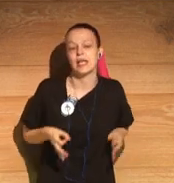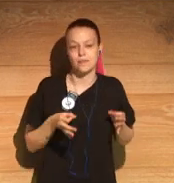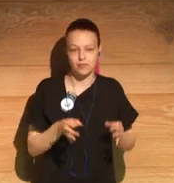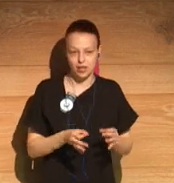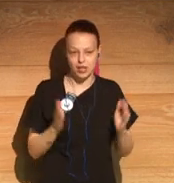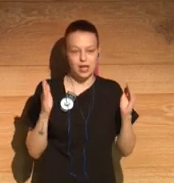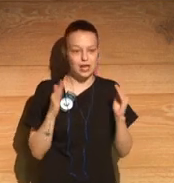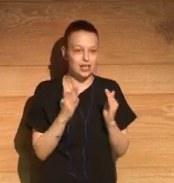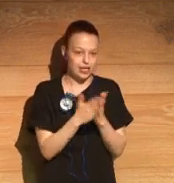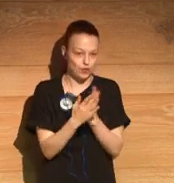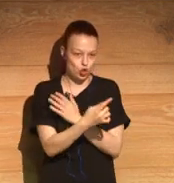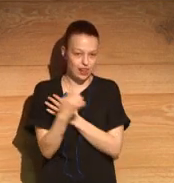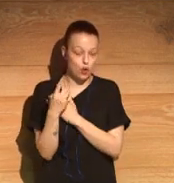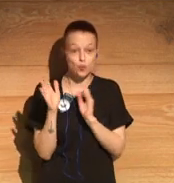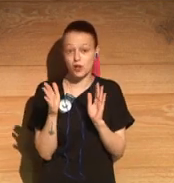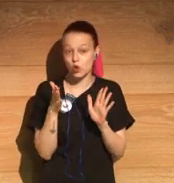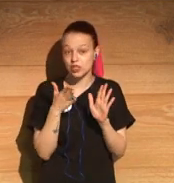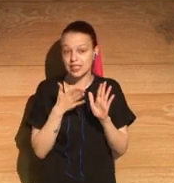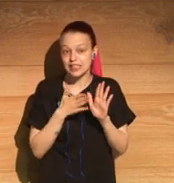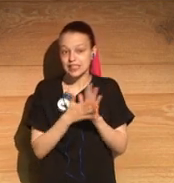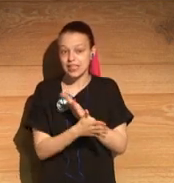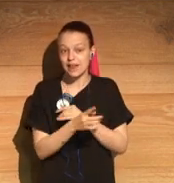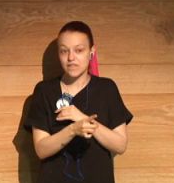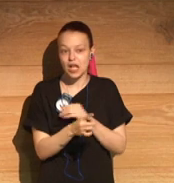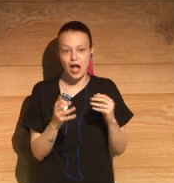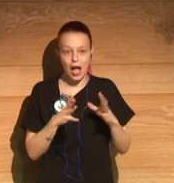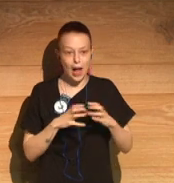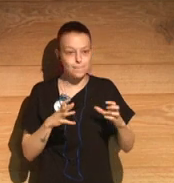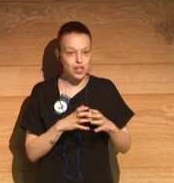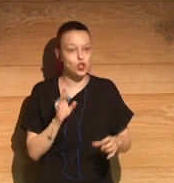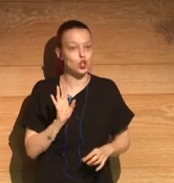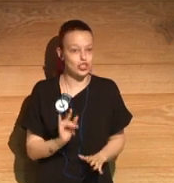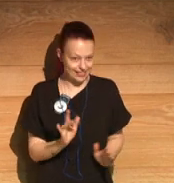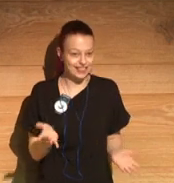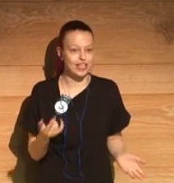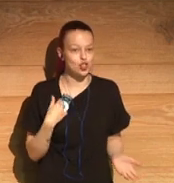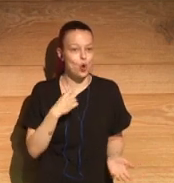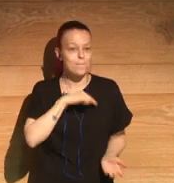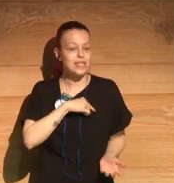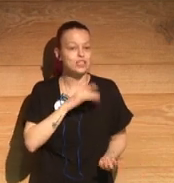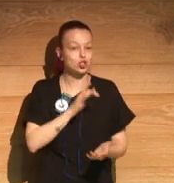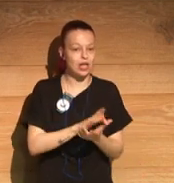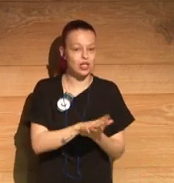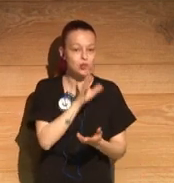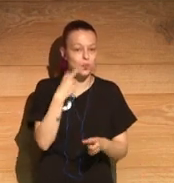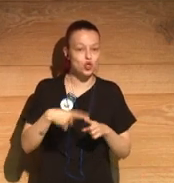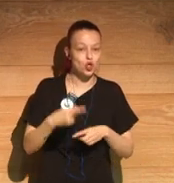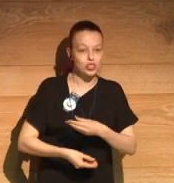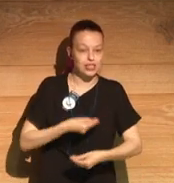not that I'm not ambitious. It's that I'm content and I feel satisfied with where I am in my life.